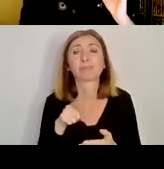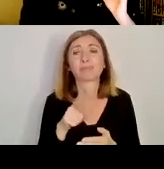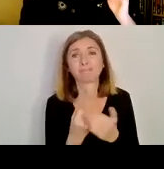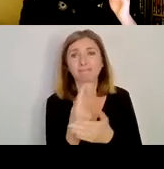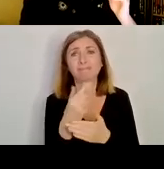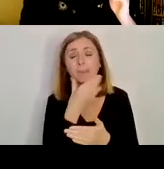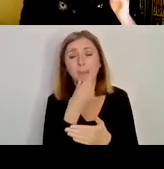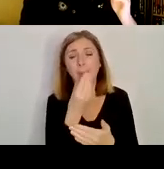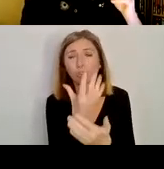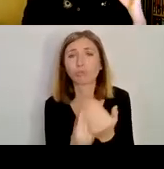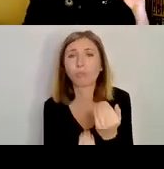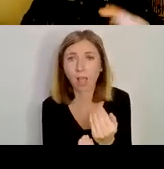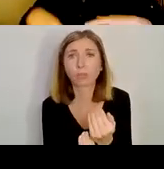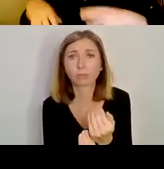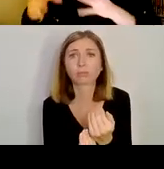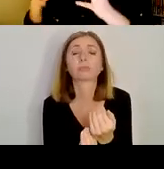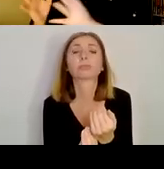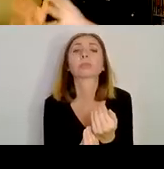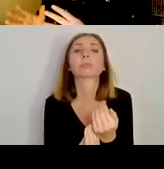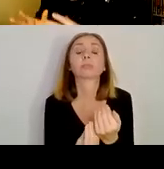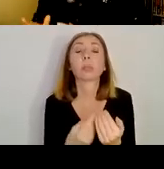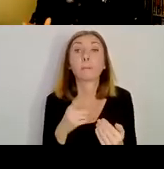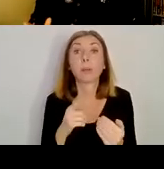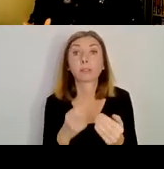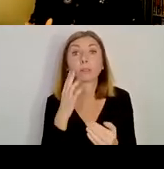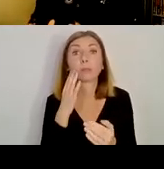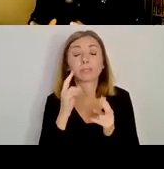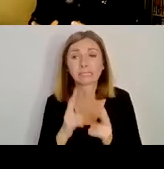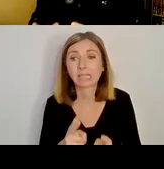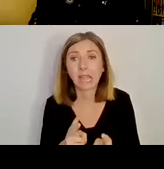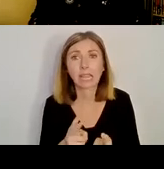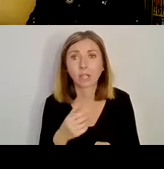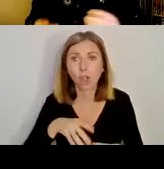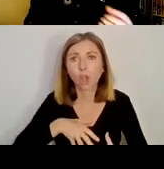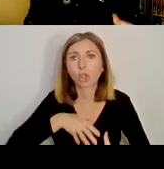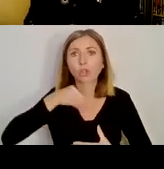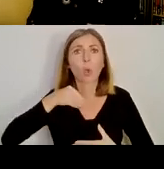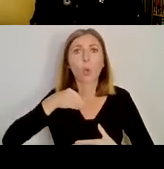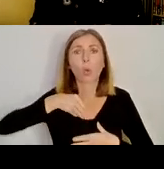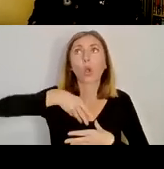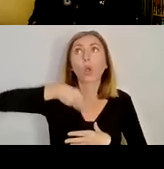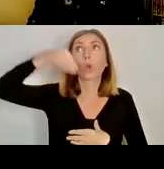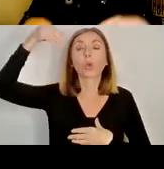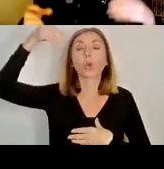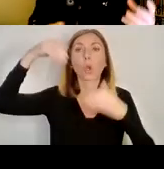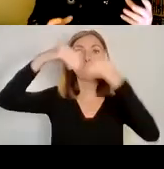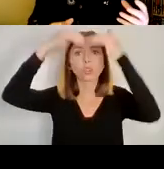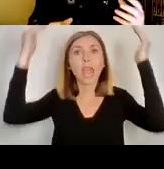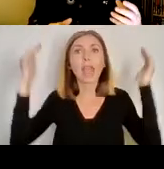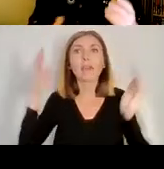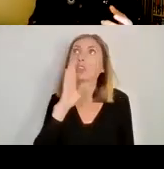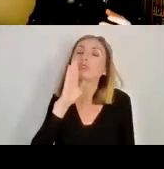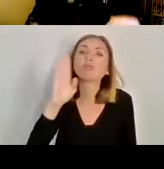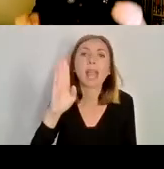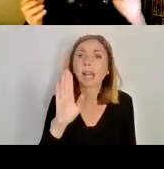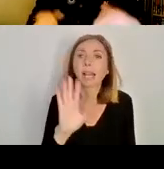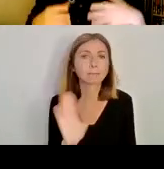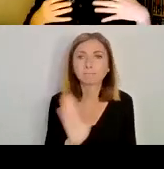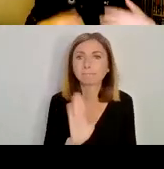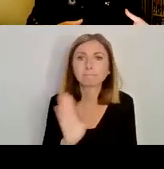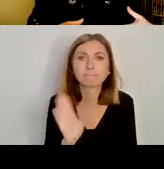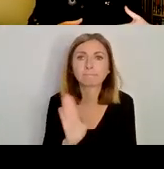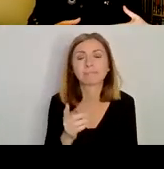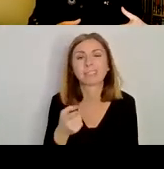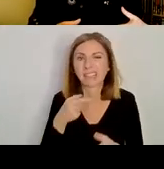them. And instead of their souls going directly up to heaven, because the guest isn't as holy as they are, demons have come and are